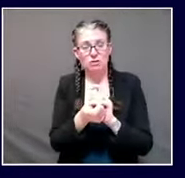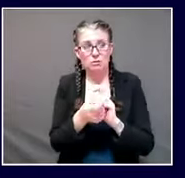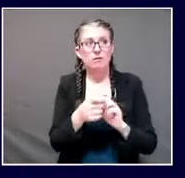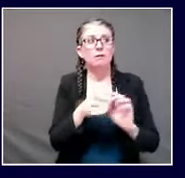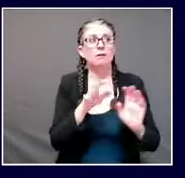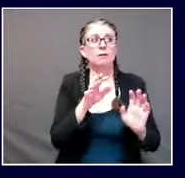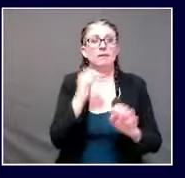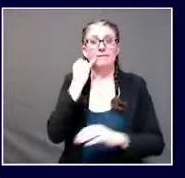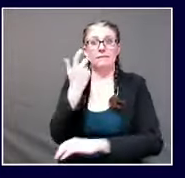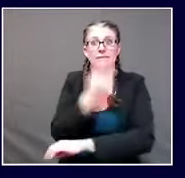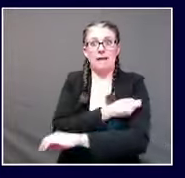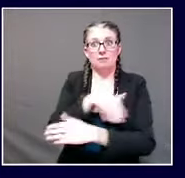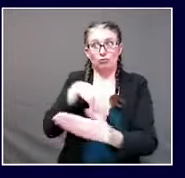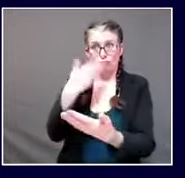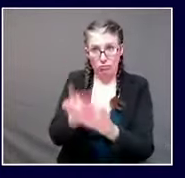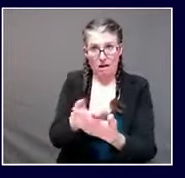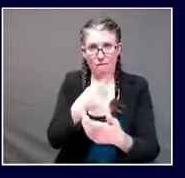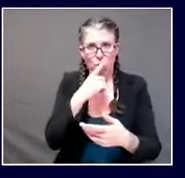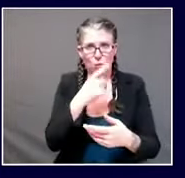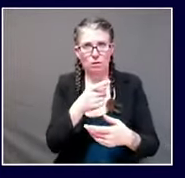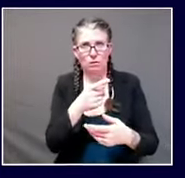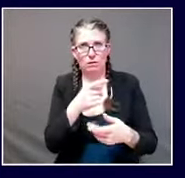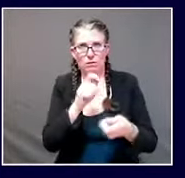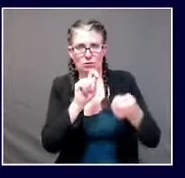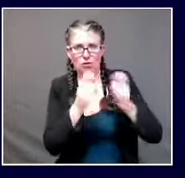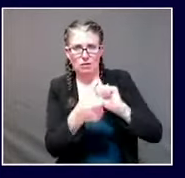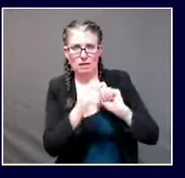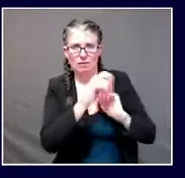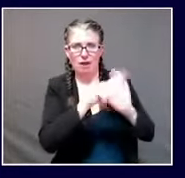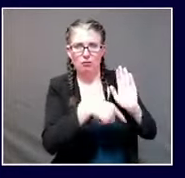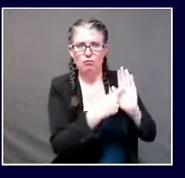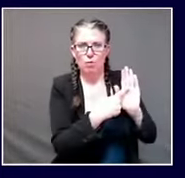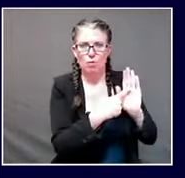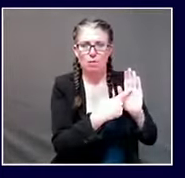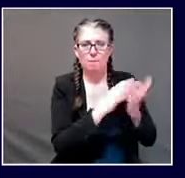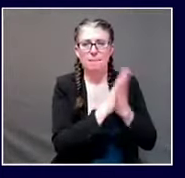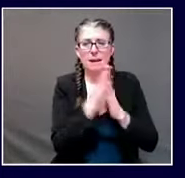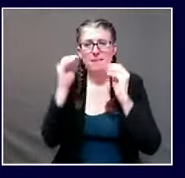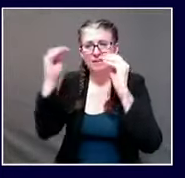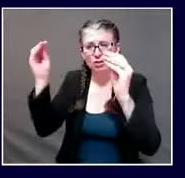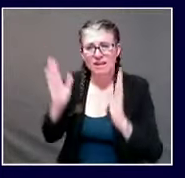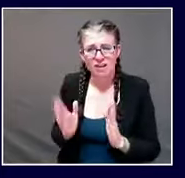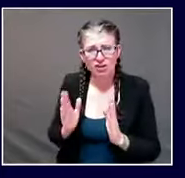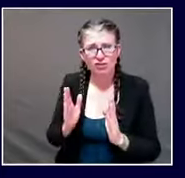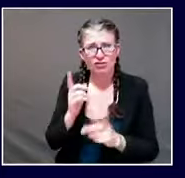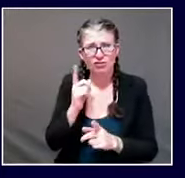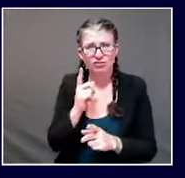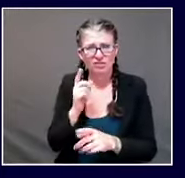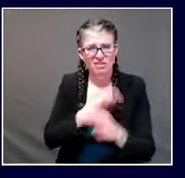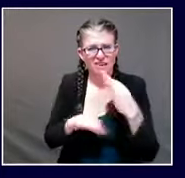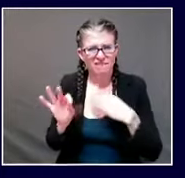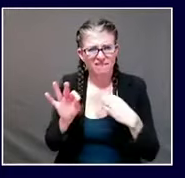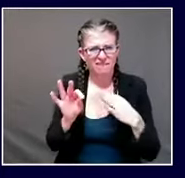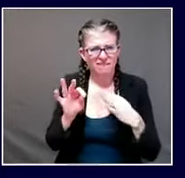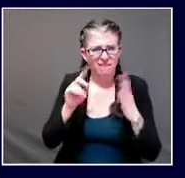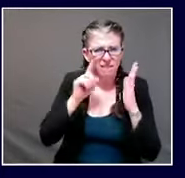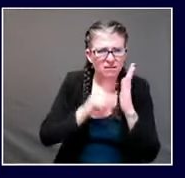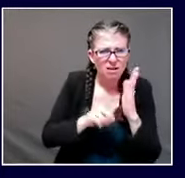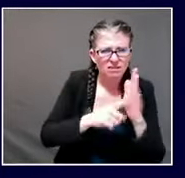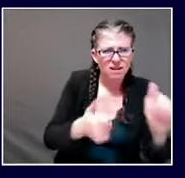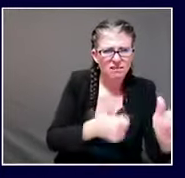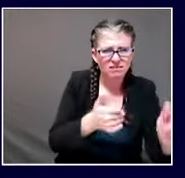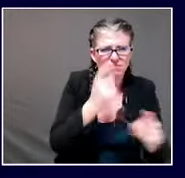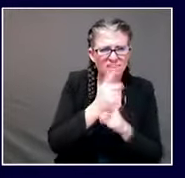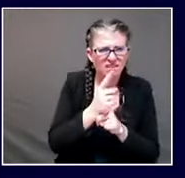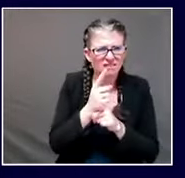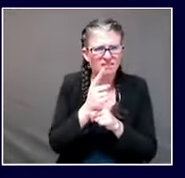role or anything like that we're always thinking about ways that we can redeploy staff in the areas where they are